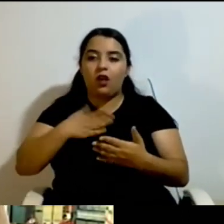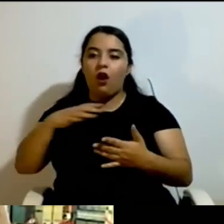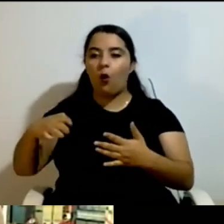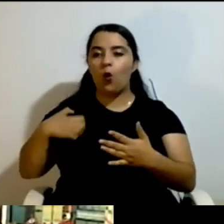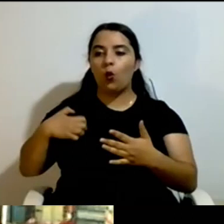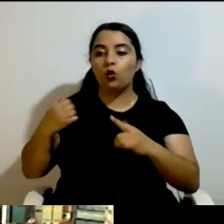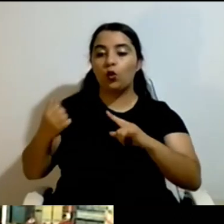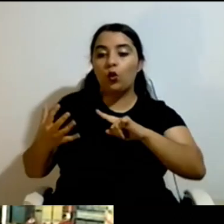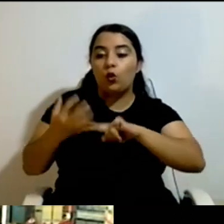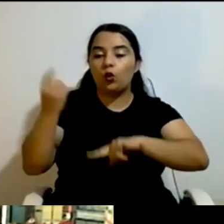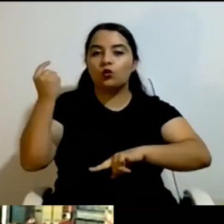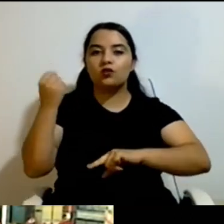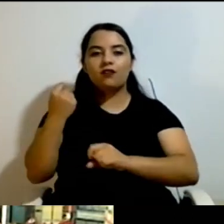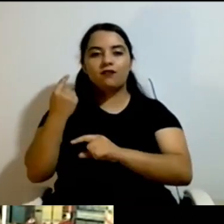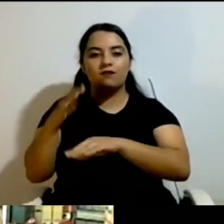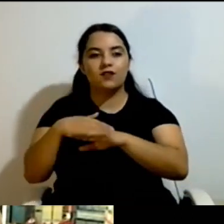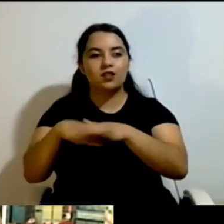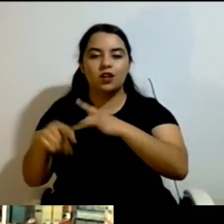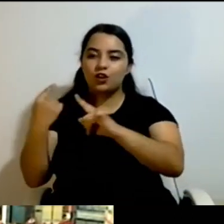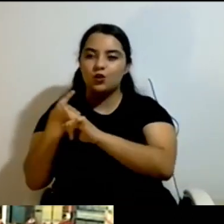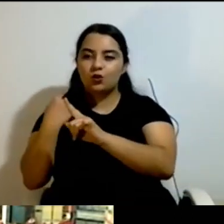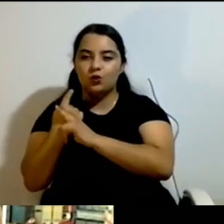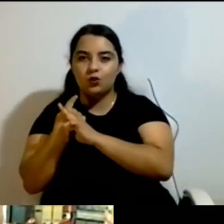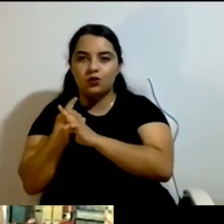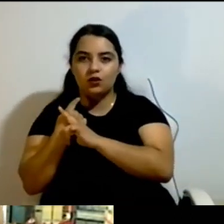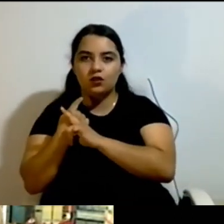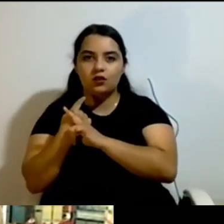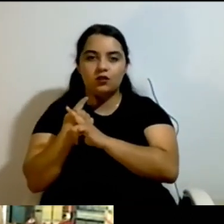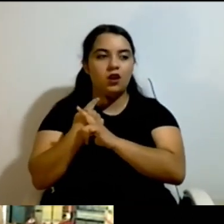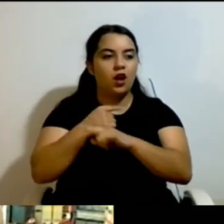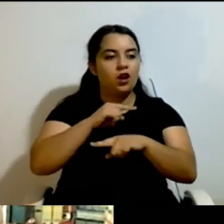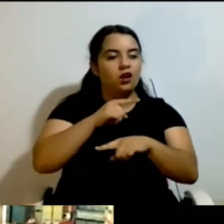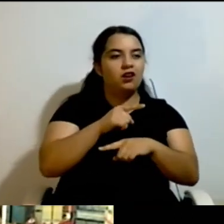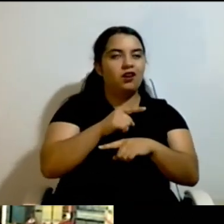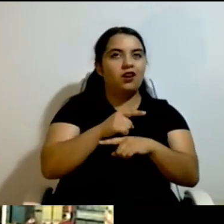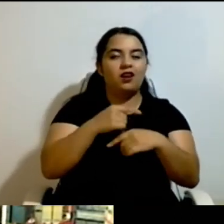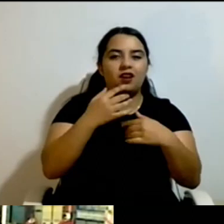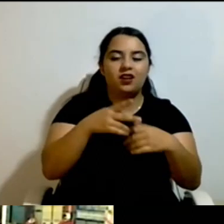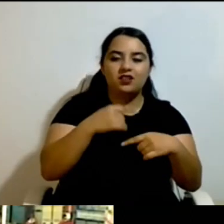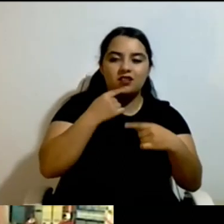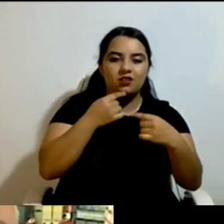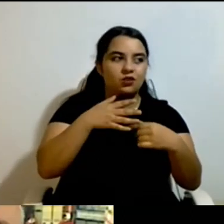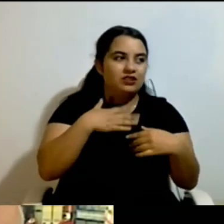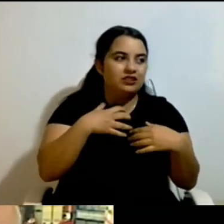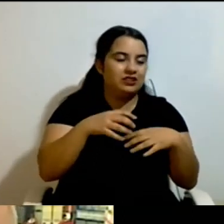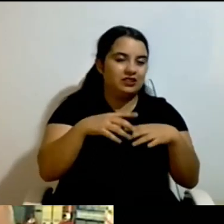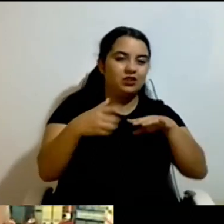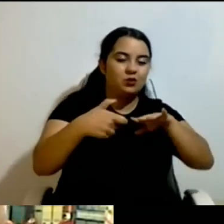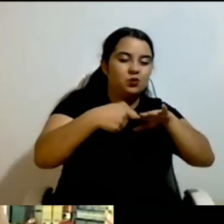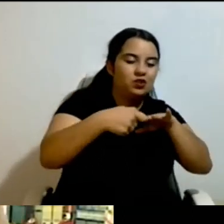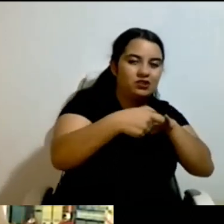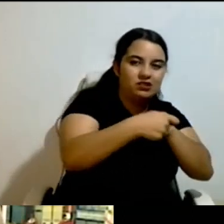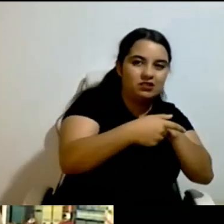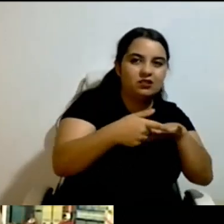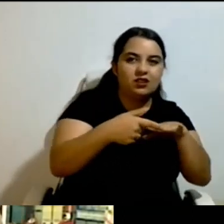fingernails? Can you wash your ass? Can you, you know, can you have sex and so on? So it's